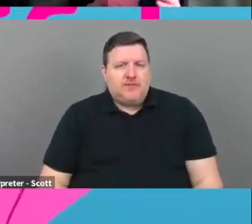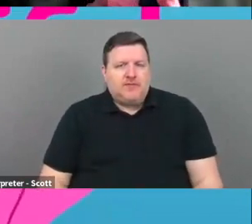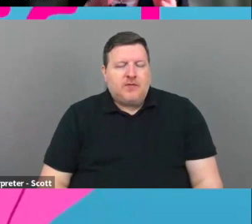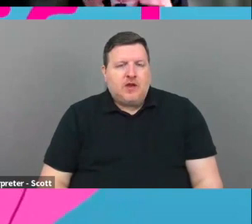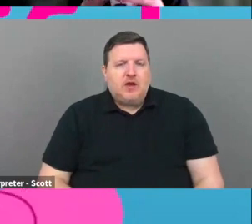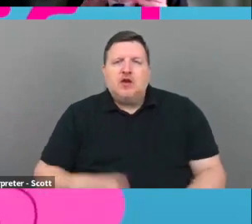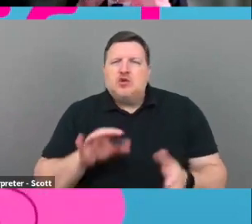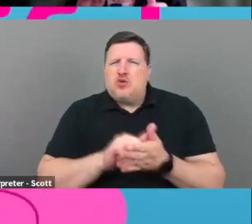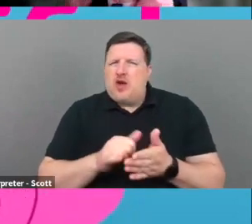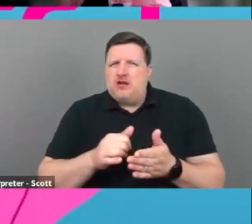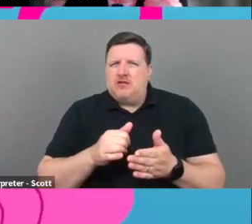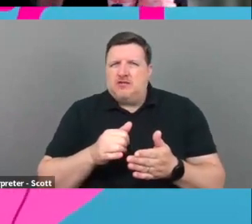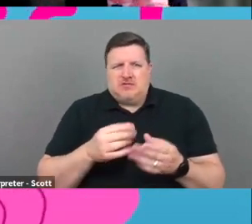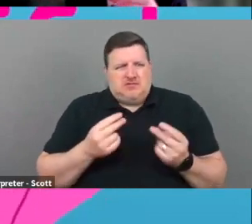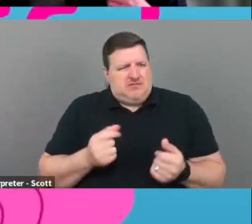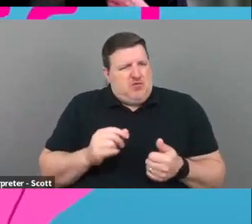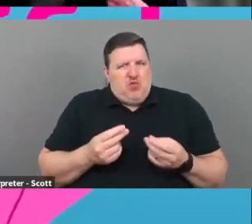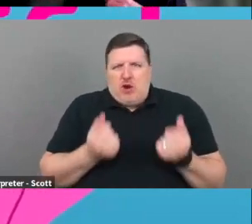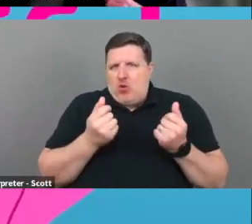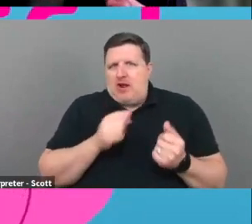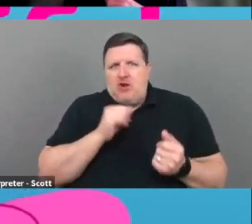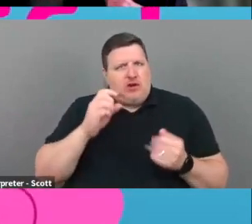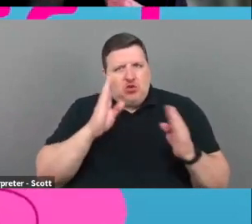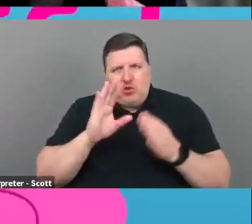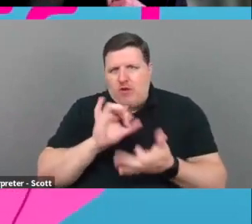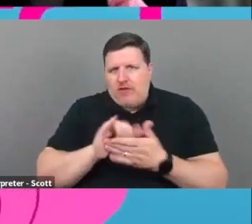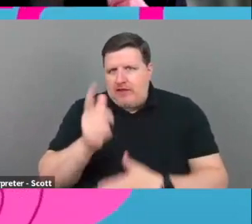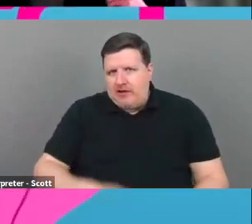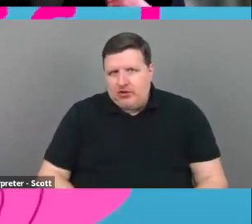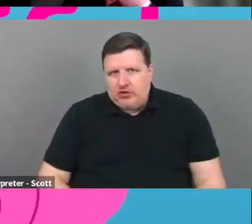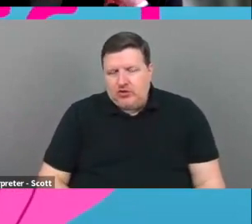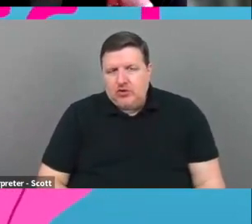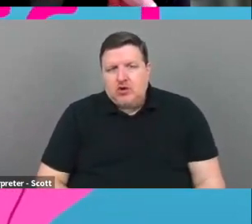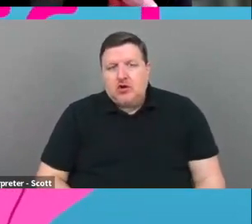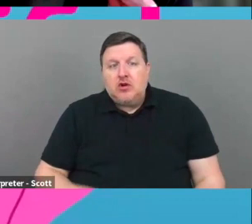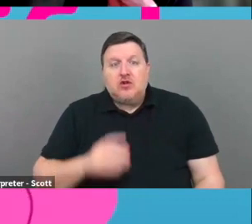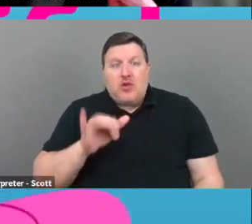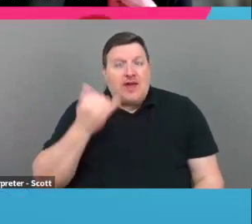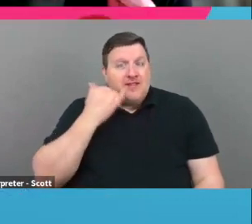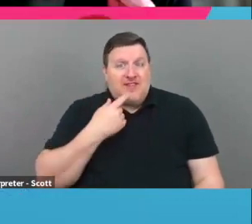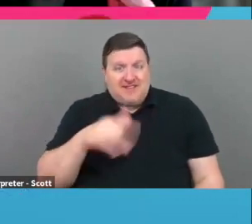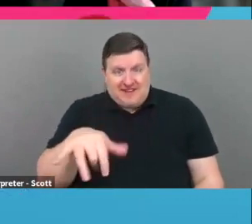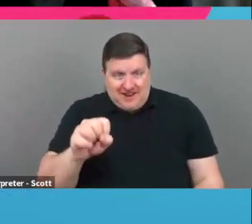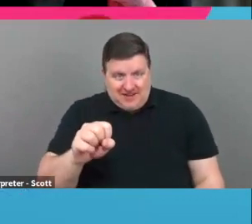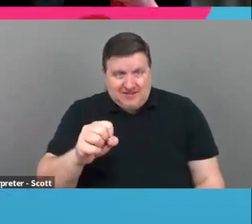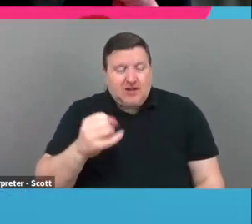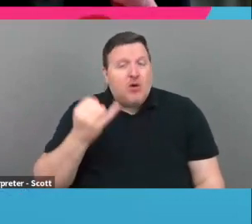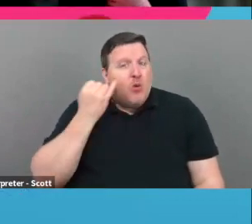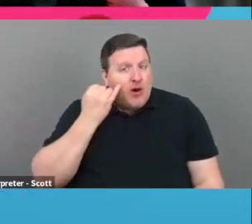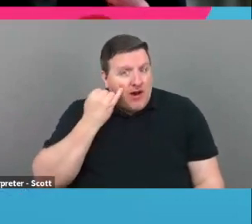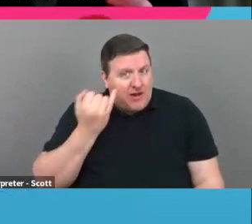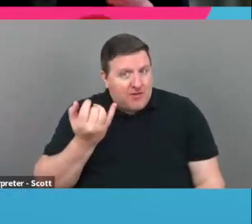upfront, and then you won't have to worry about them later. So that's if they said yes. So what happens if